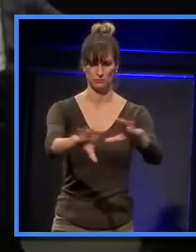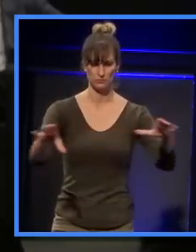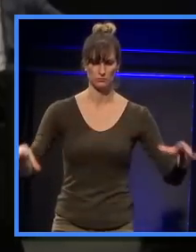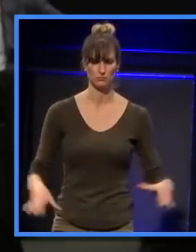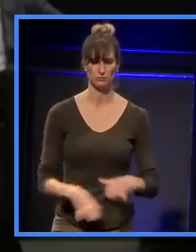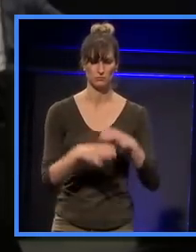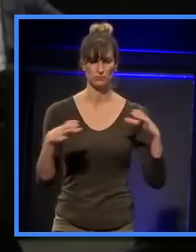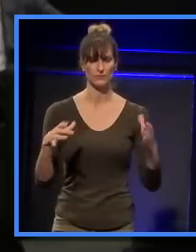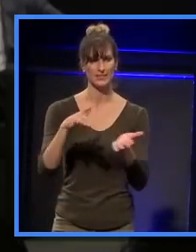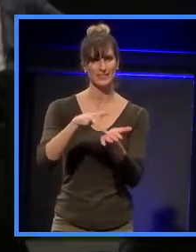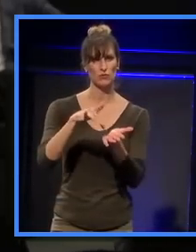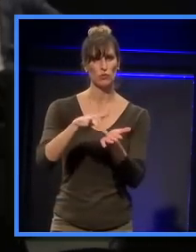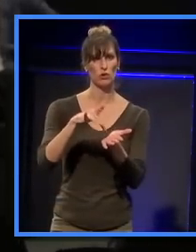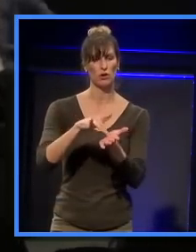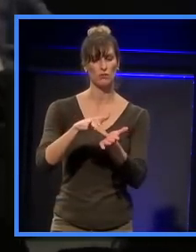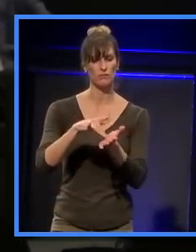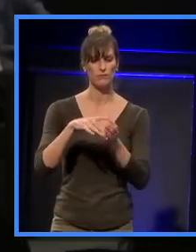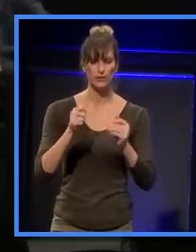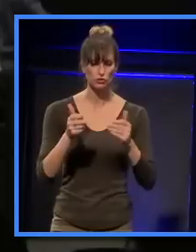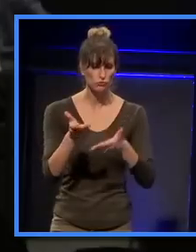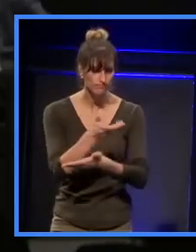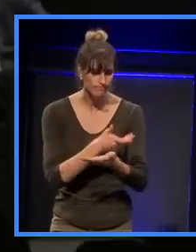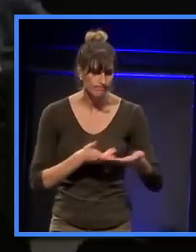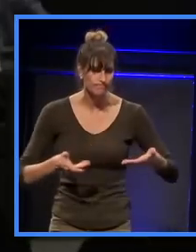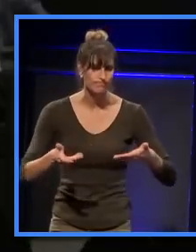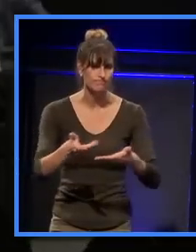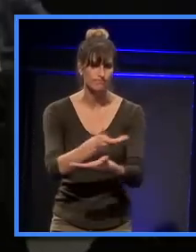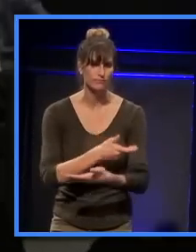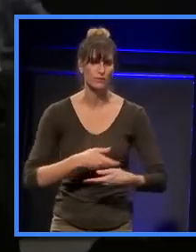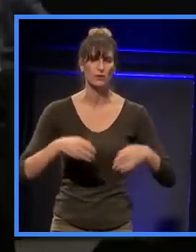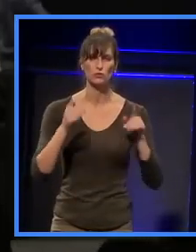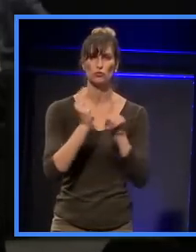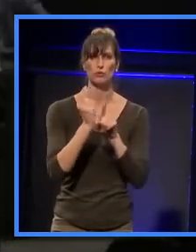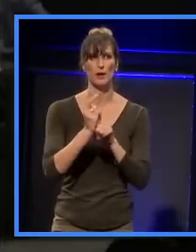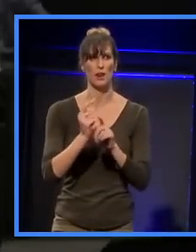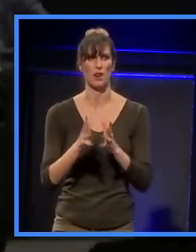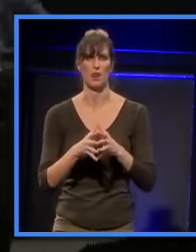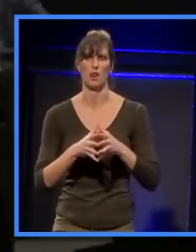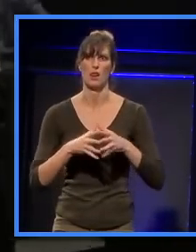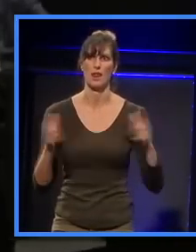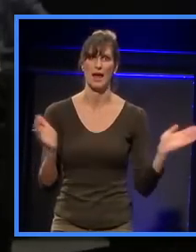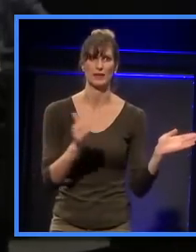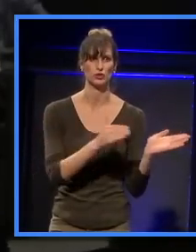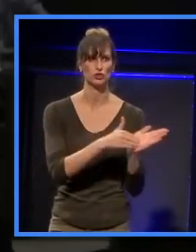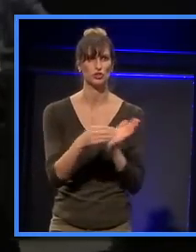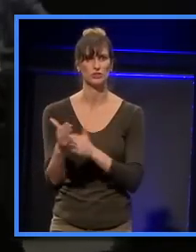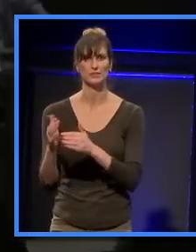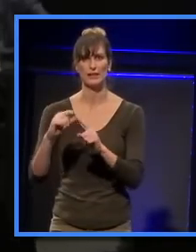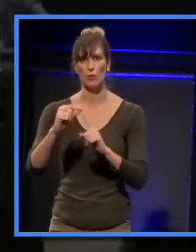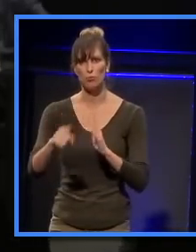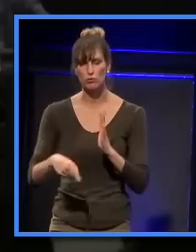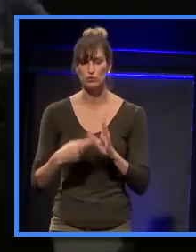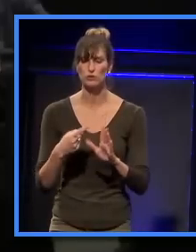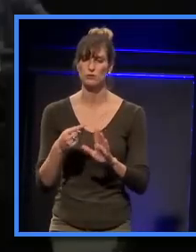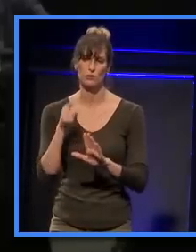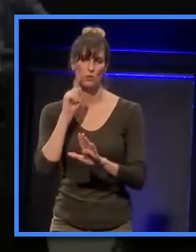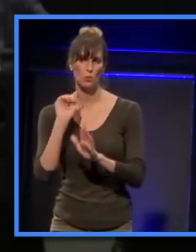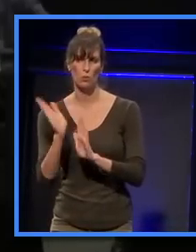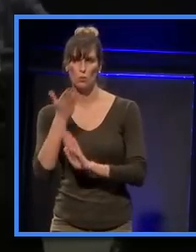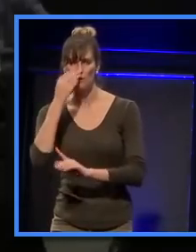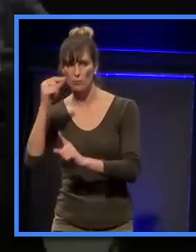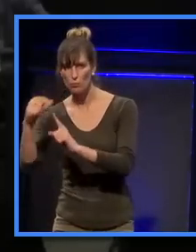on large-scale projects such as Altea Framework and Waterfront Auckland projects,